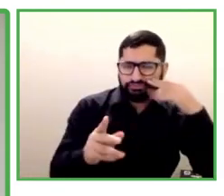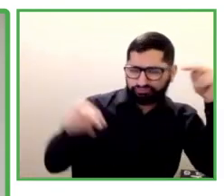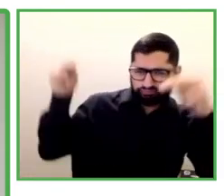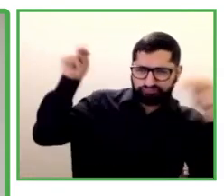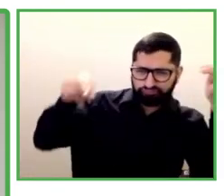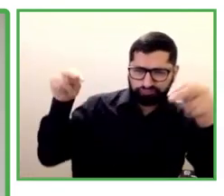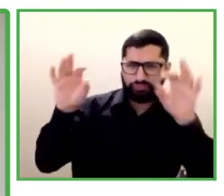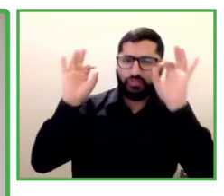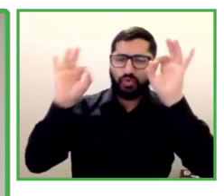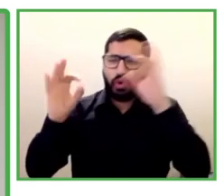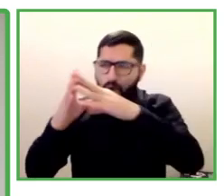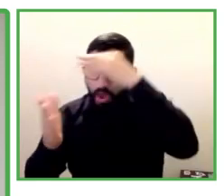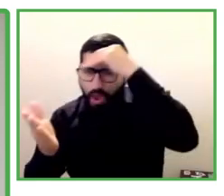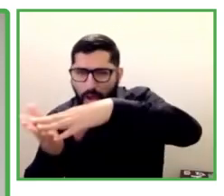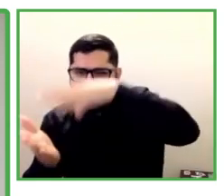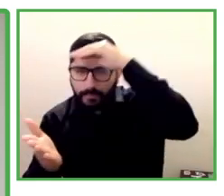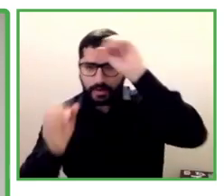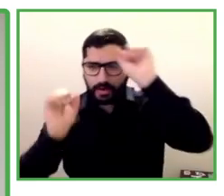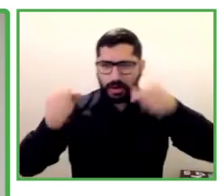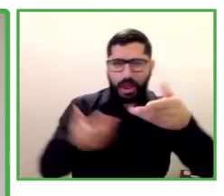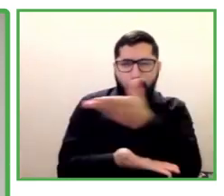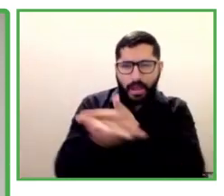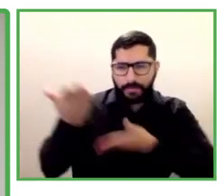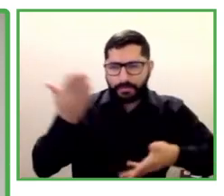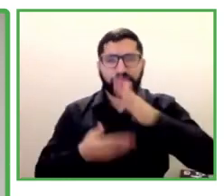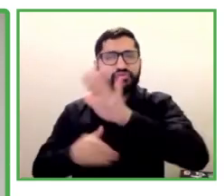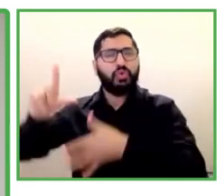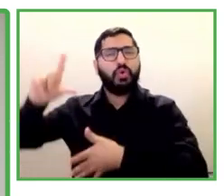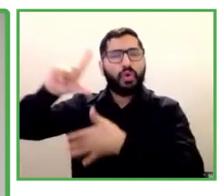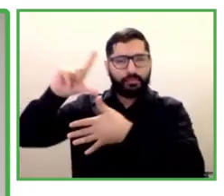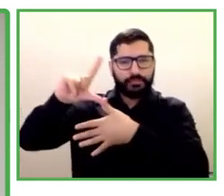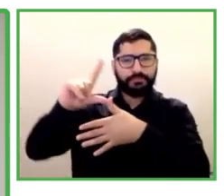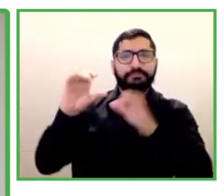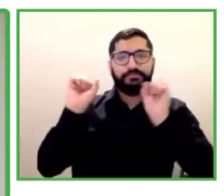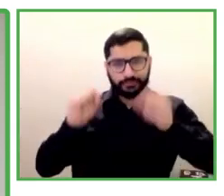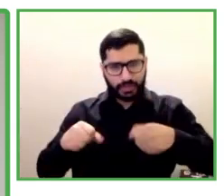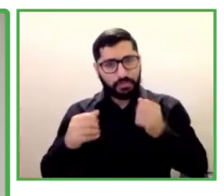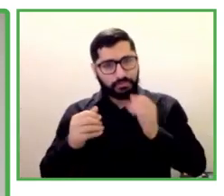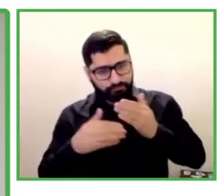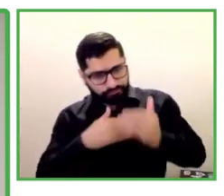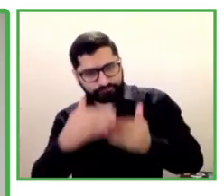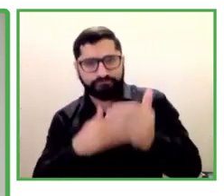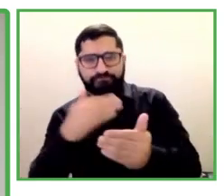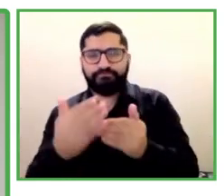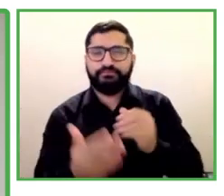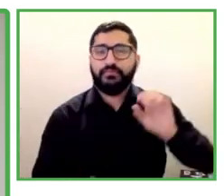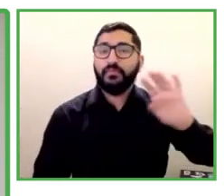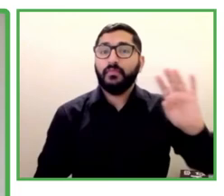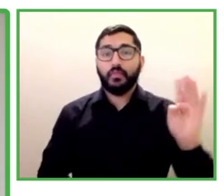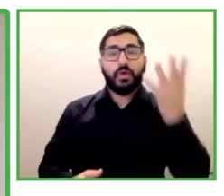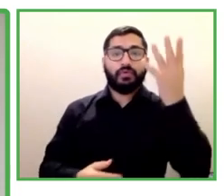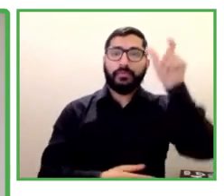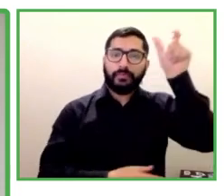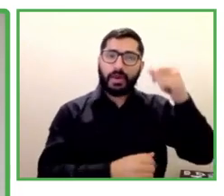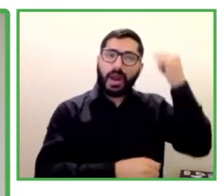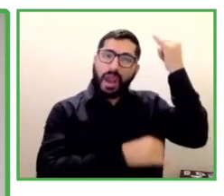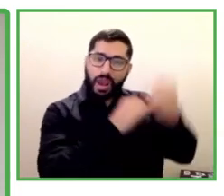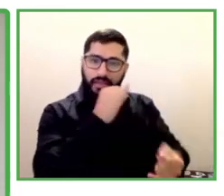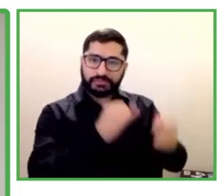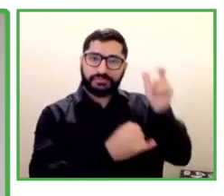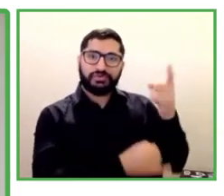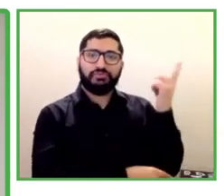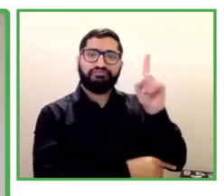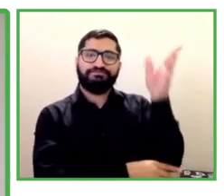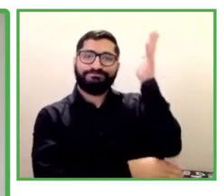on to our fourth and last speaker for today, and we're moving again from India back to Brazil.